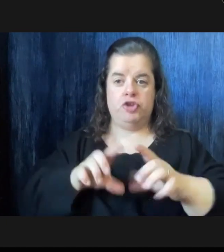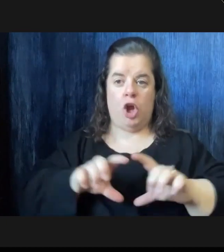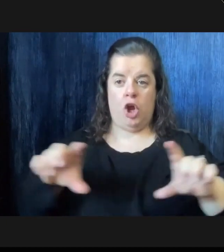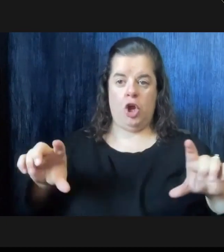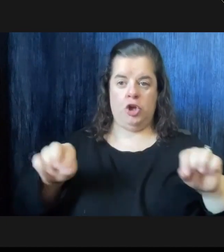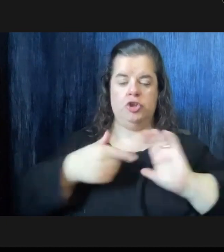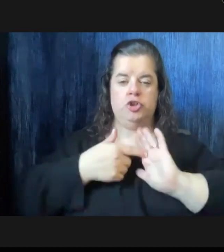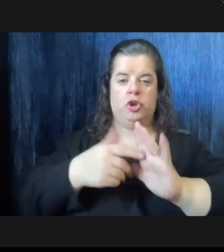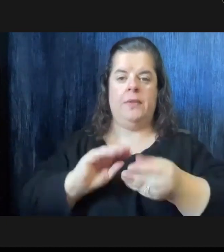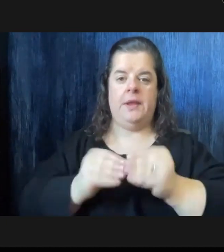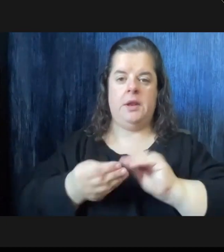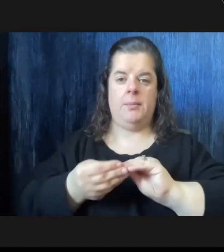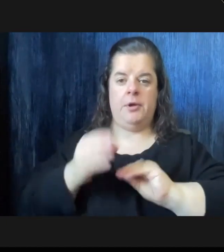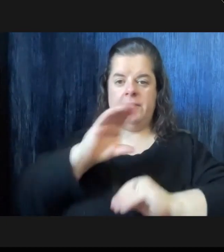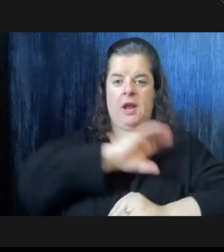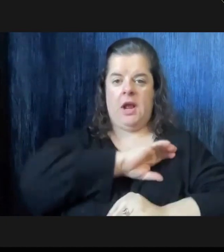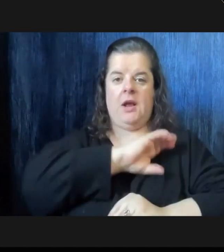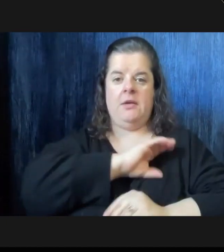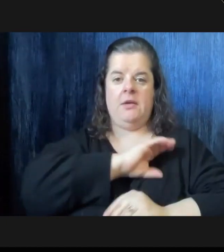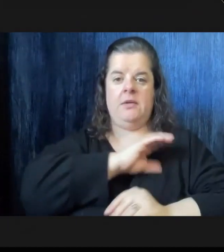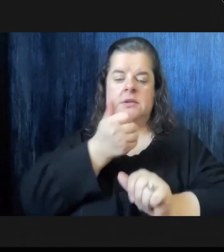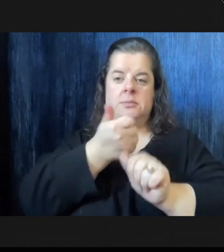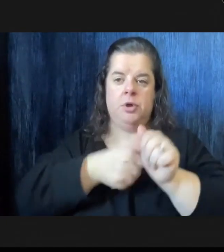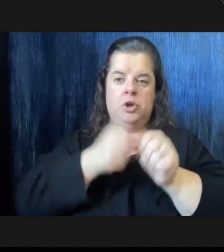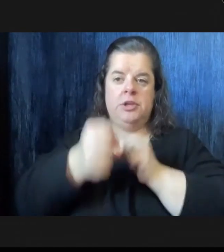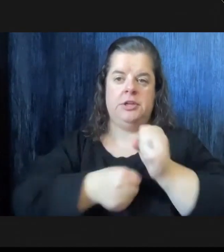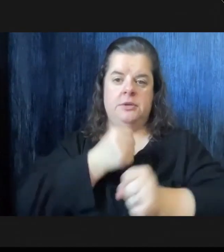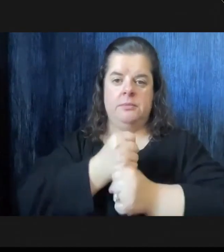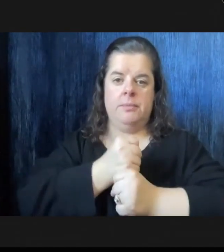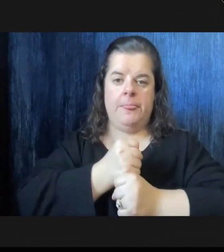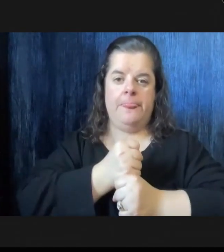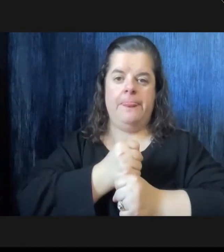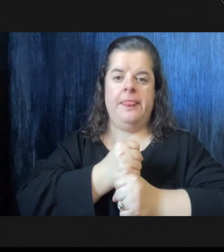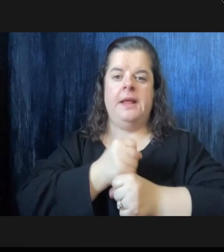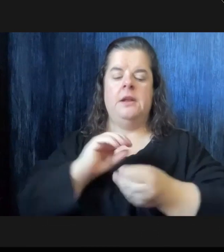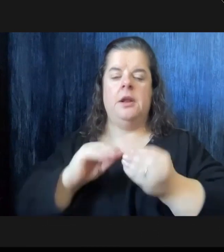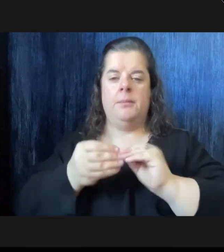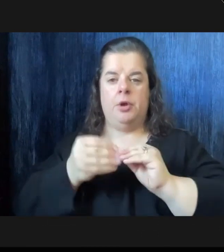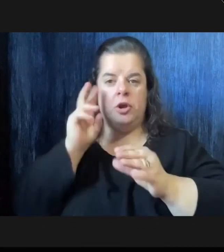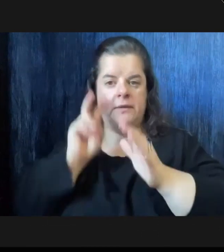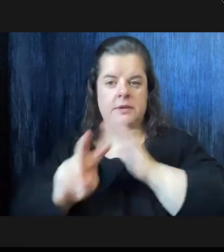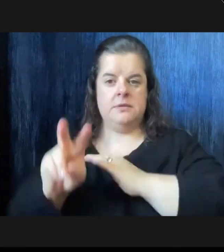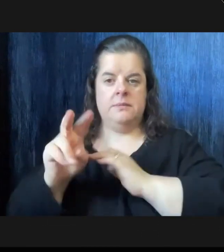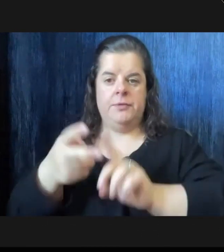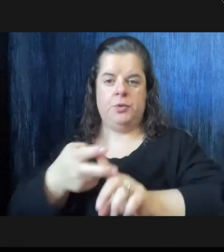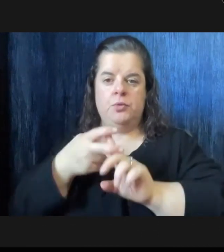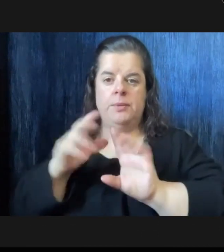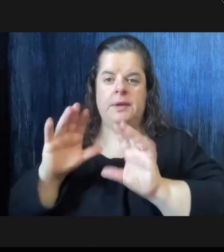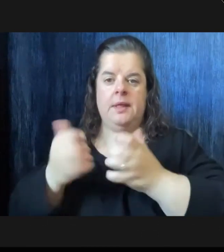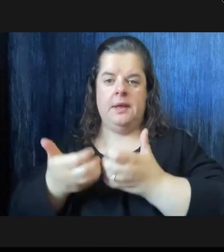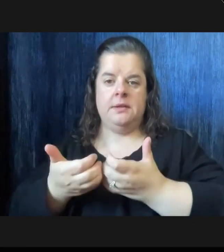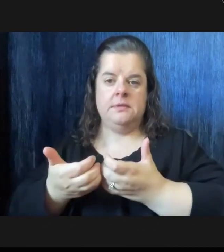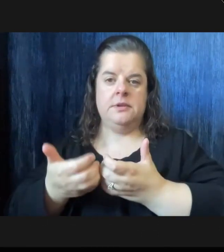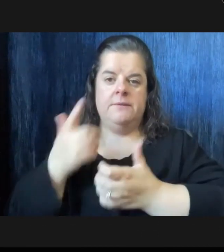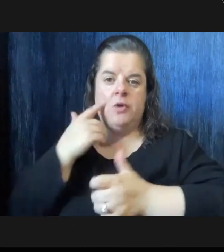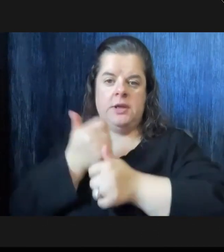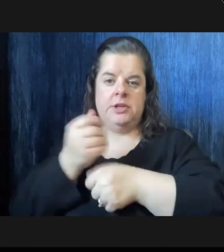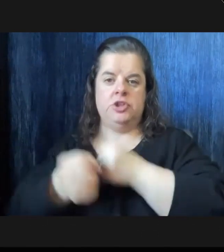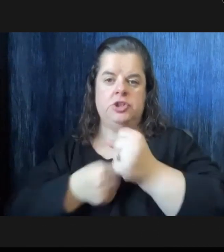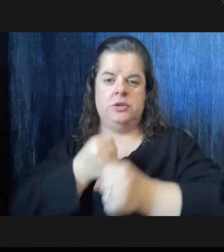budgeted number of officers per year as well as the number of anticipated recruit classes for each year